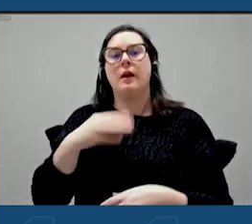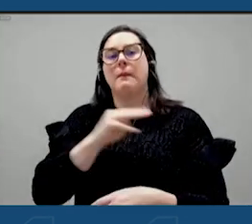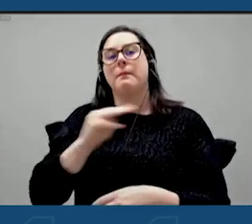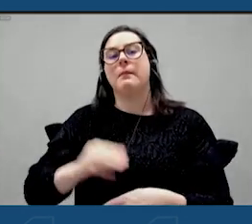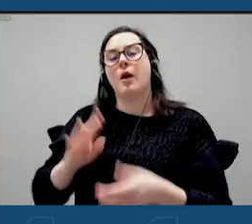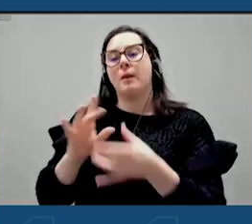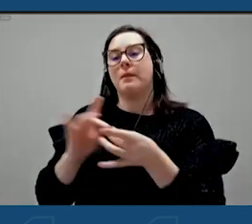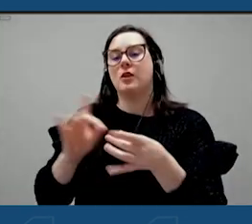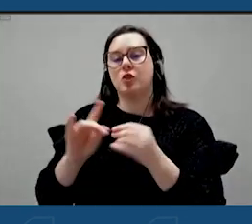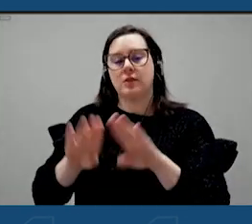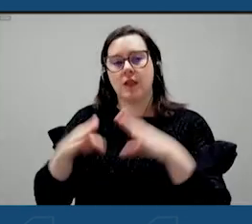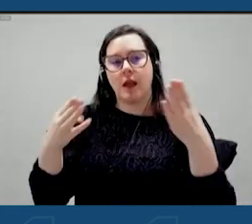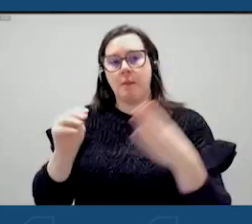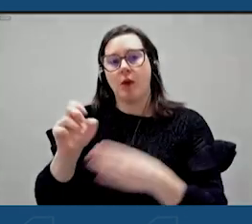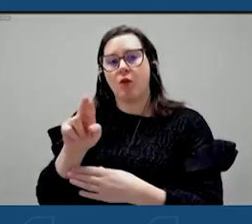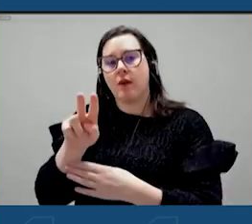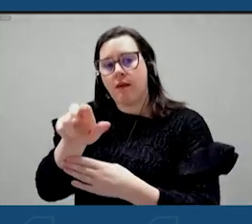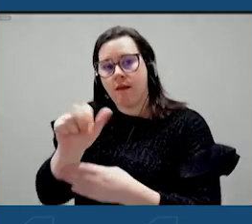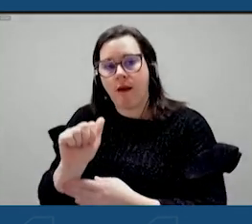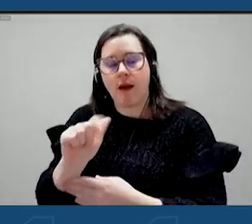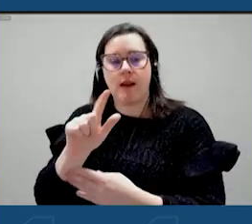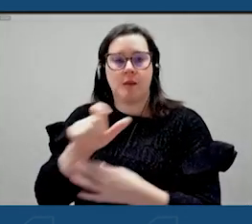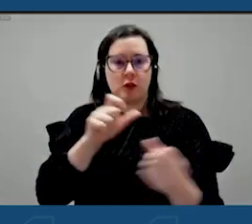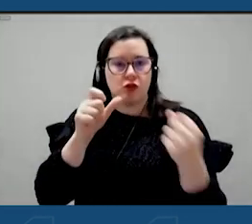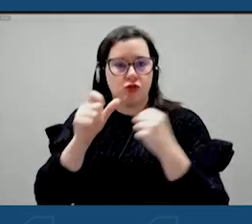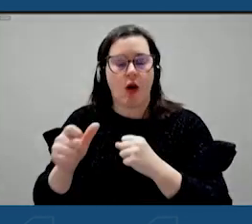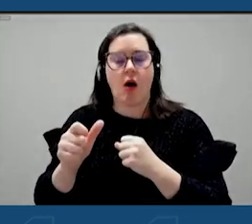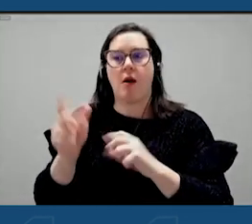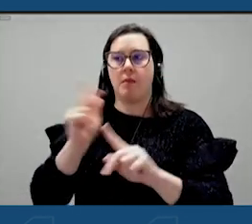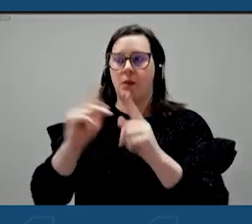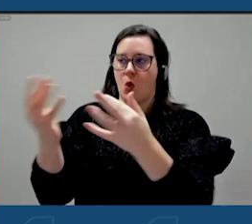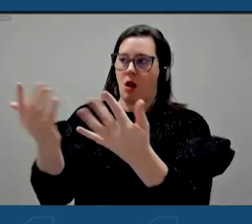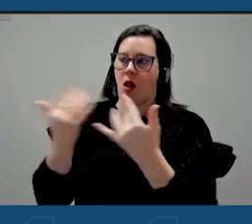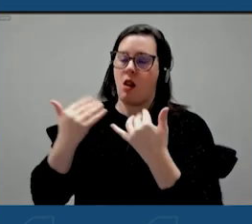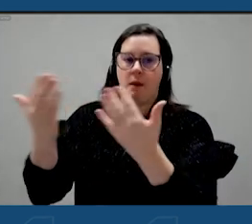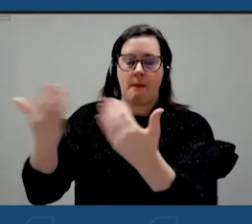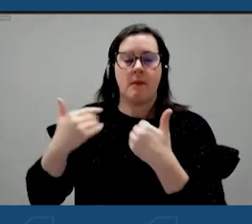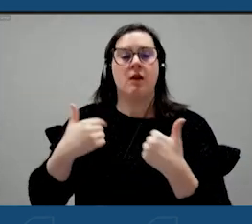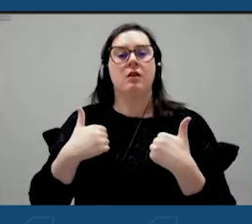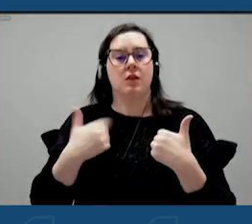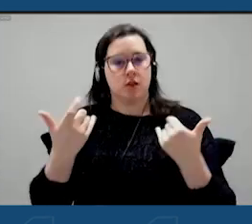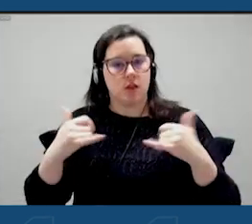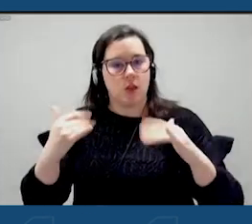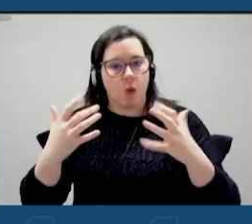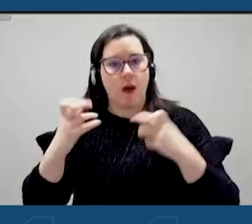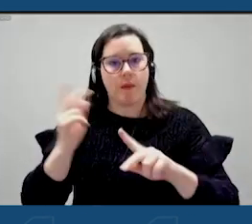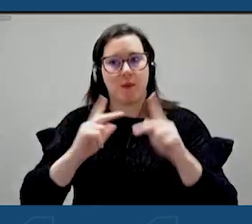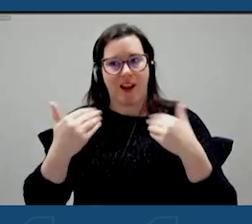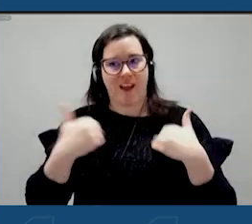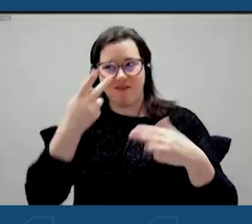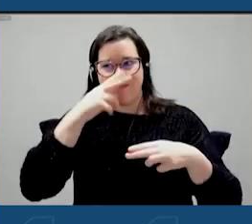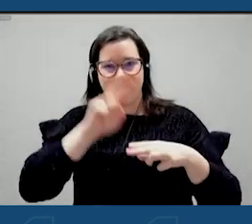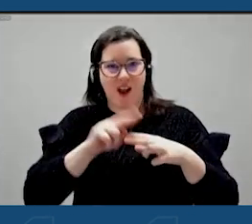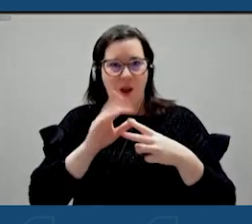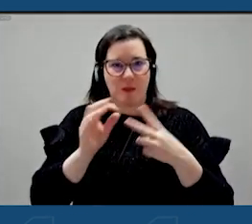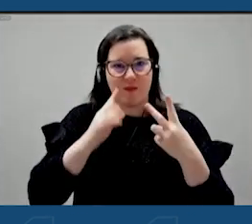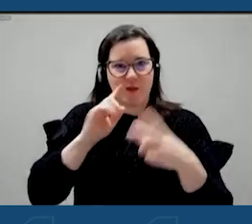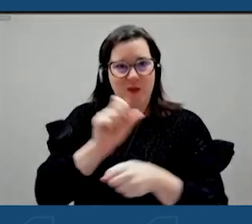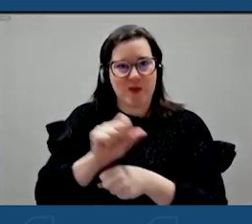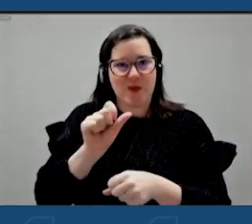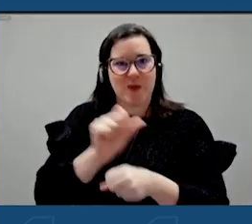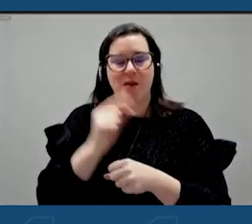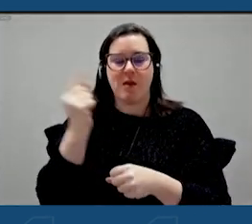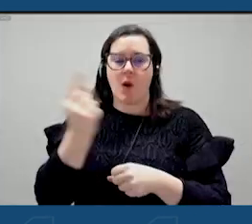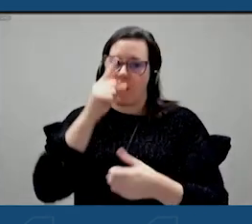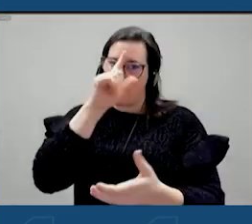We know that this marina needs to be strong. needs to attract people. We also have to continue working to have some fun options. I've always long believed